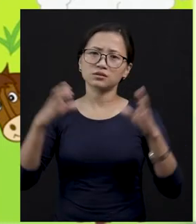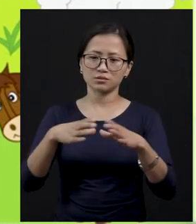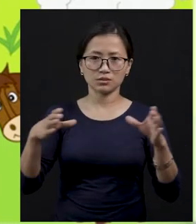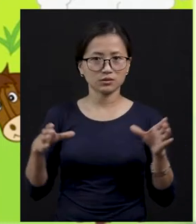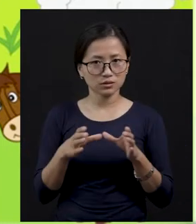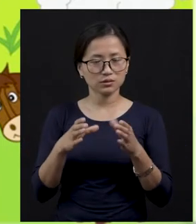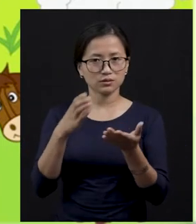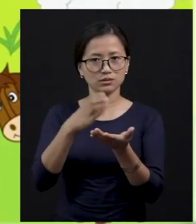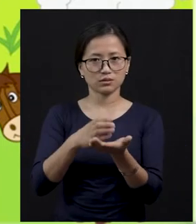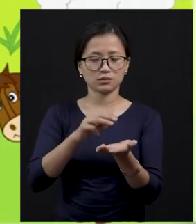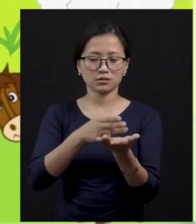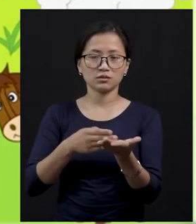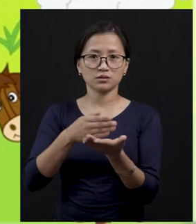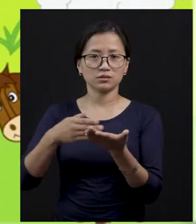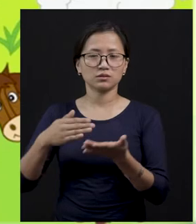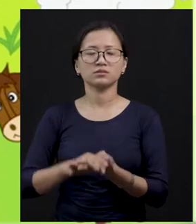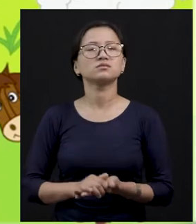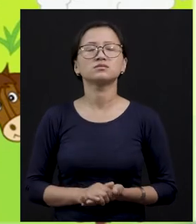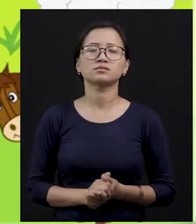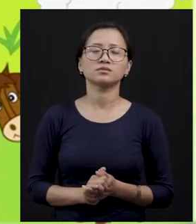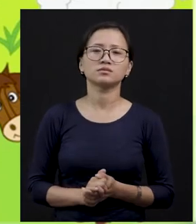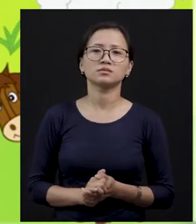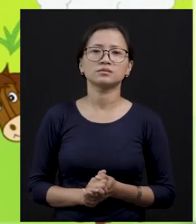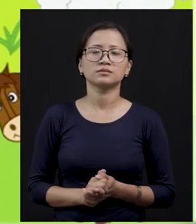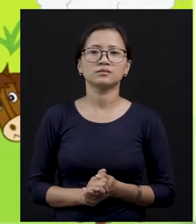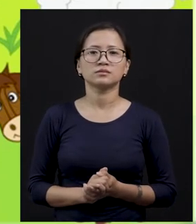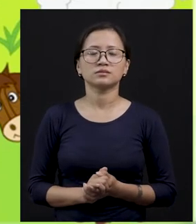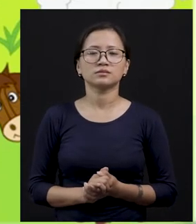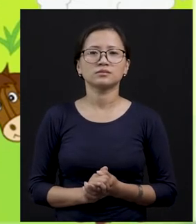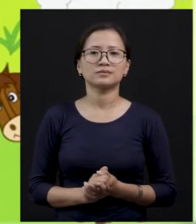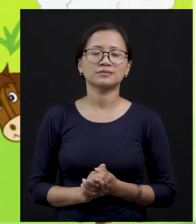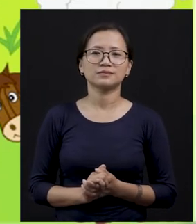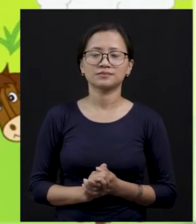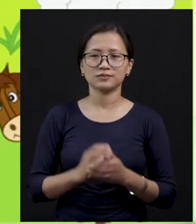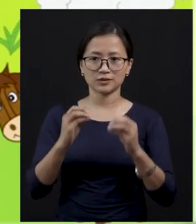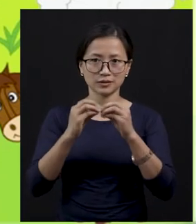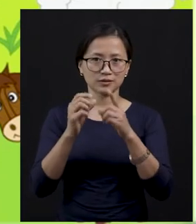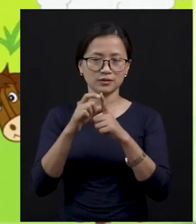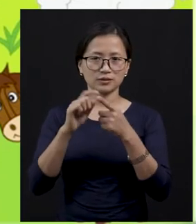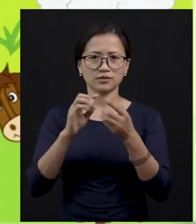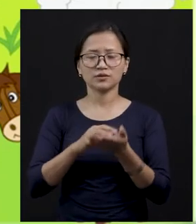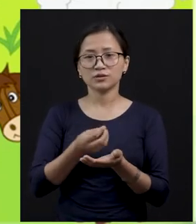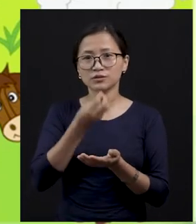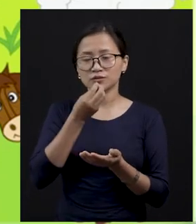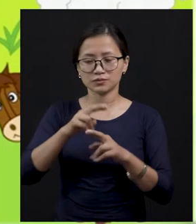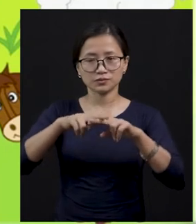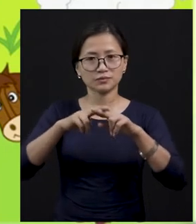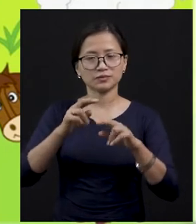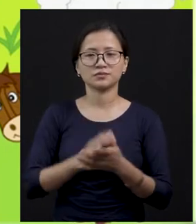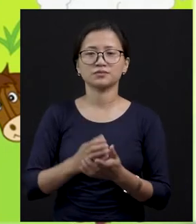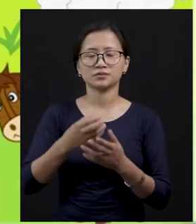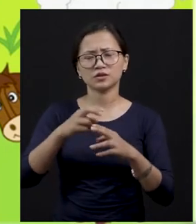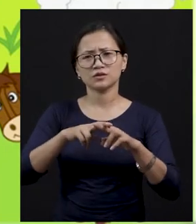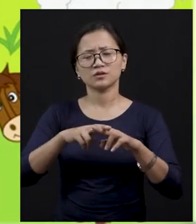Christmas cake, you find the cream layer, right? And the dessert, the fruit salads. In fruit salads, you will